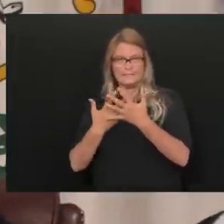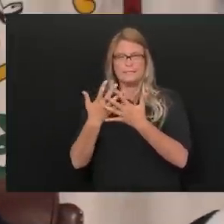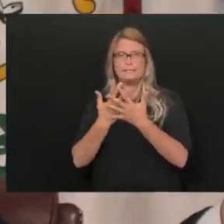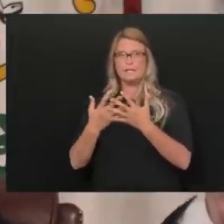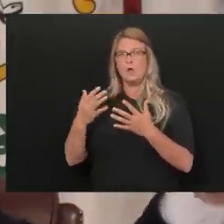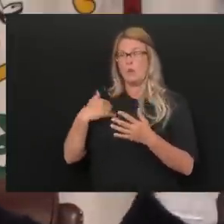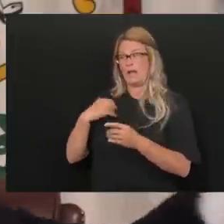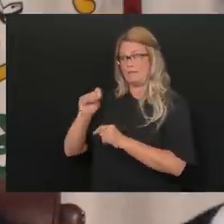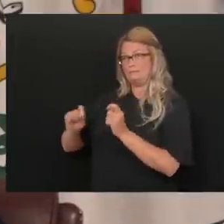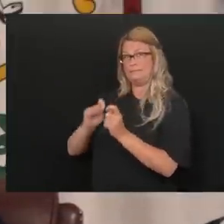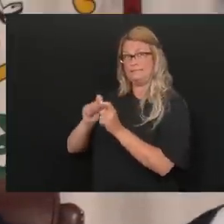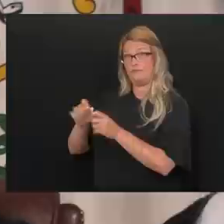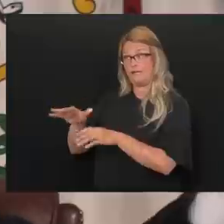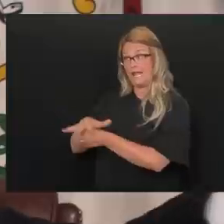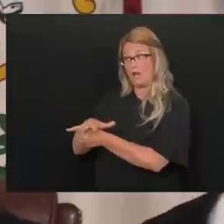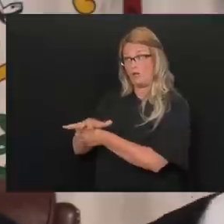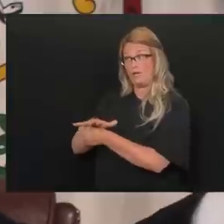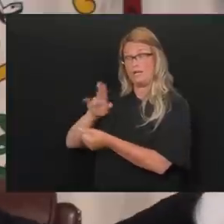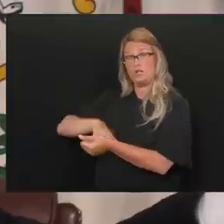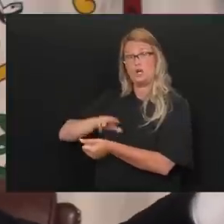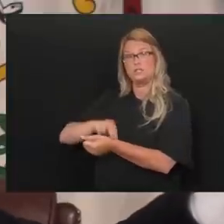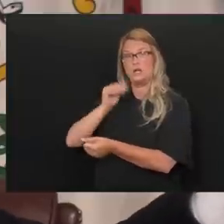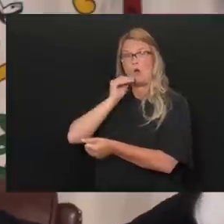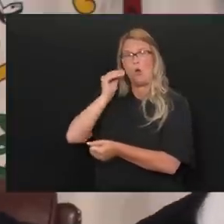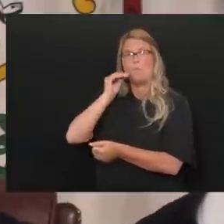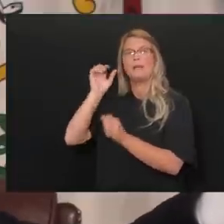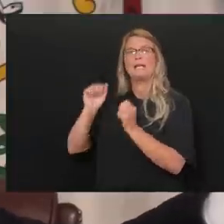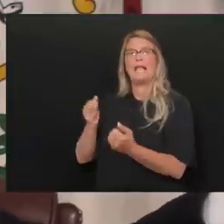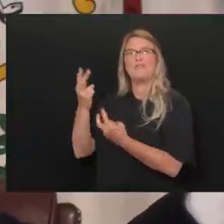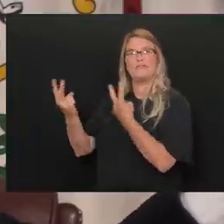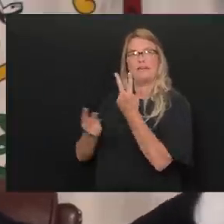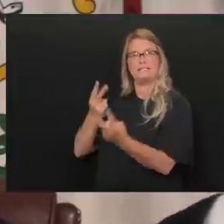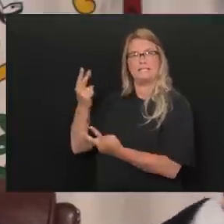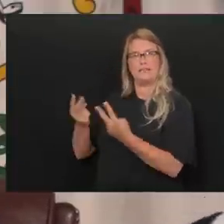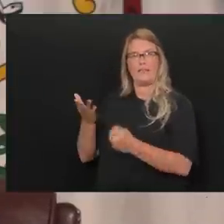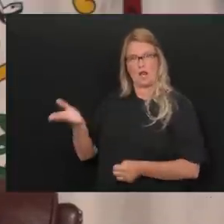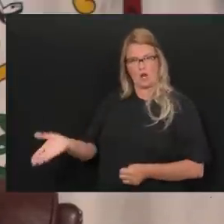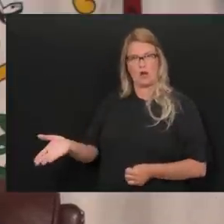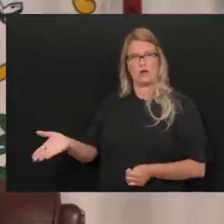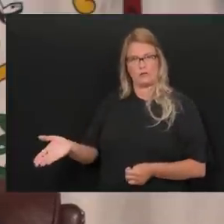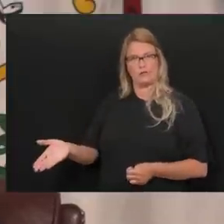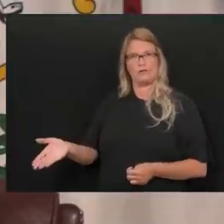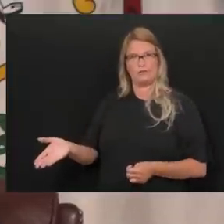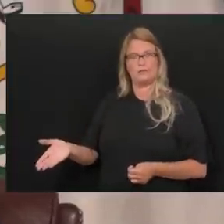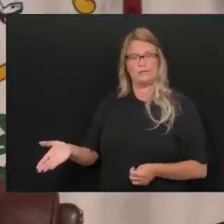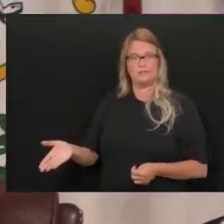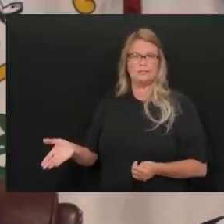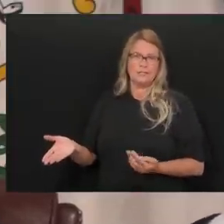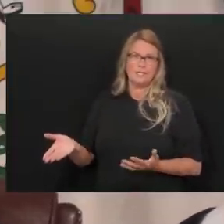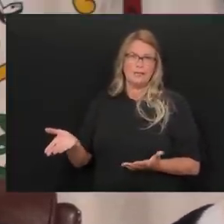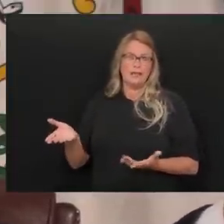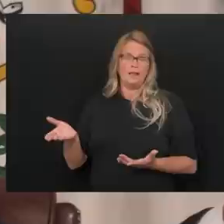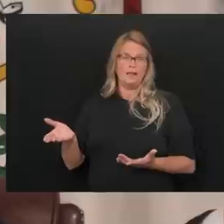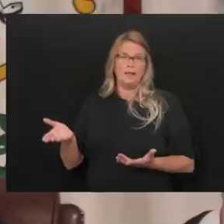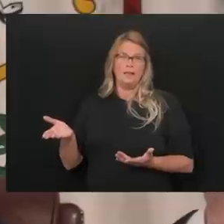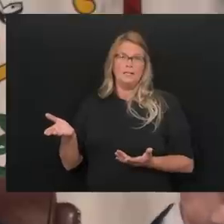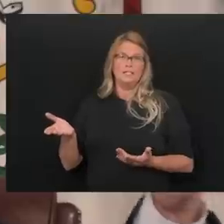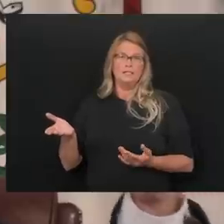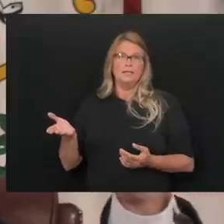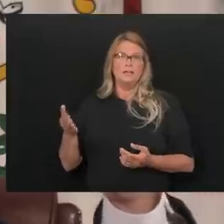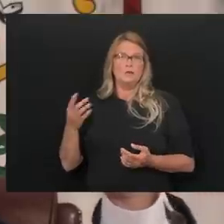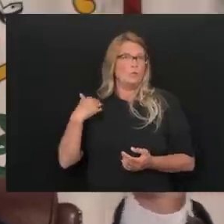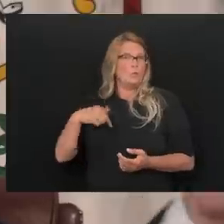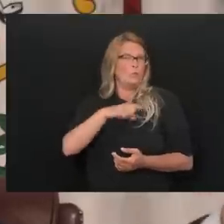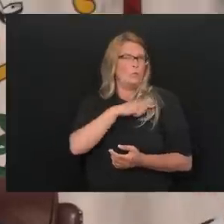home where, where you can go and meet with your loved one, you know, a mom, a dad, whomever it may be there. And, and, you know, and